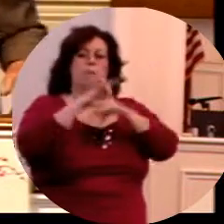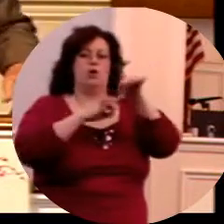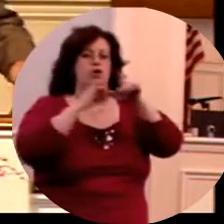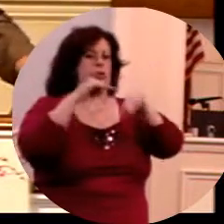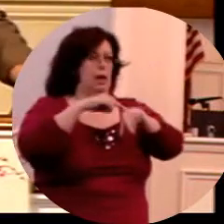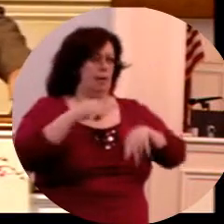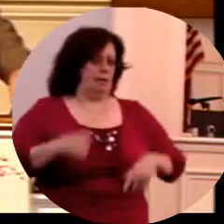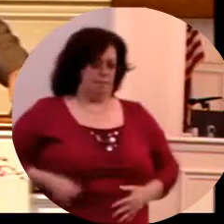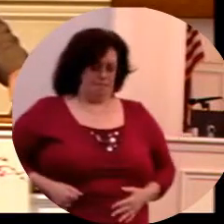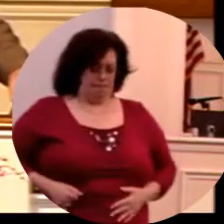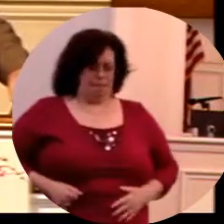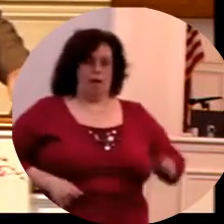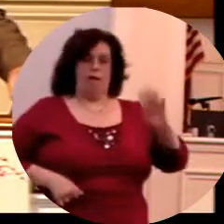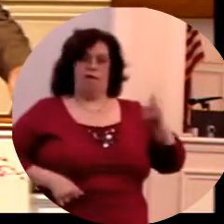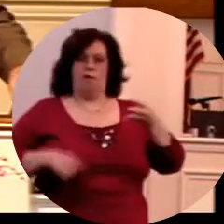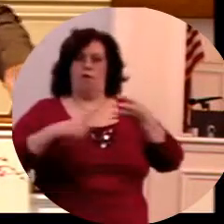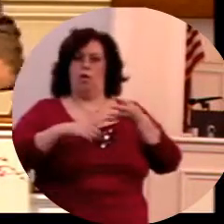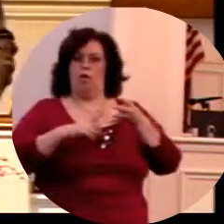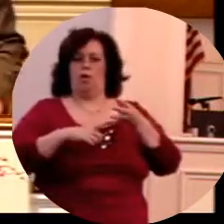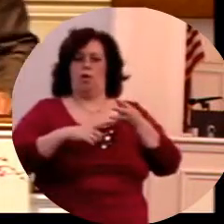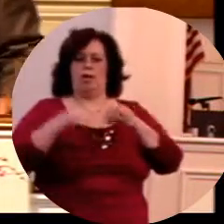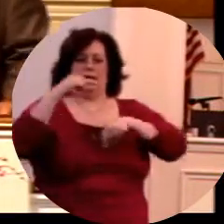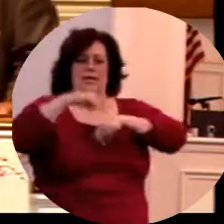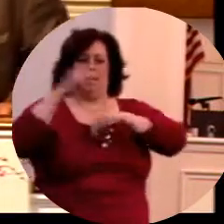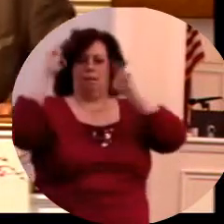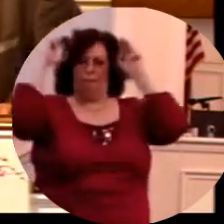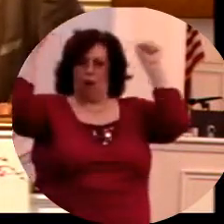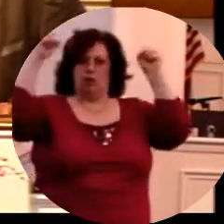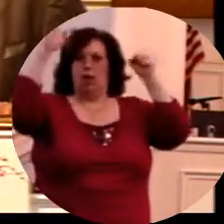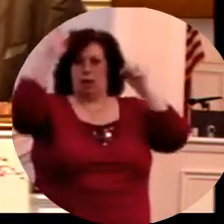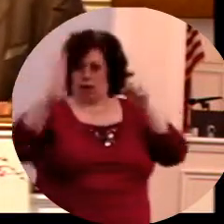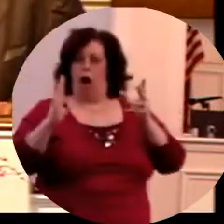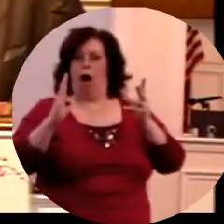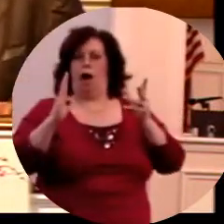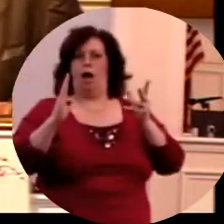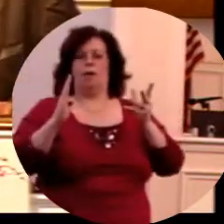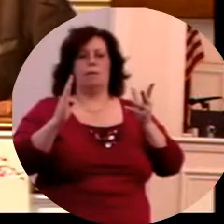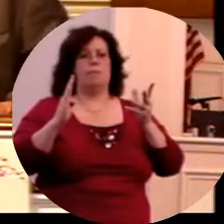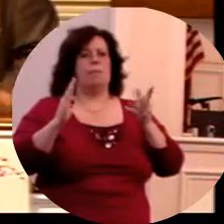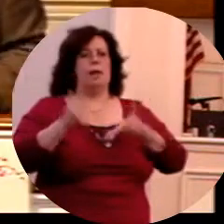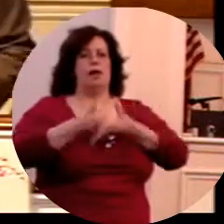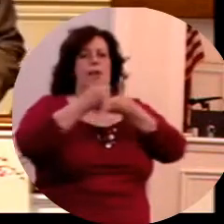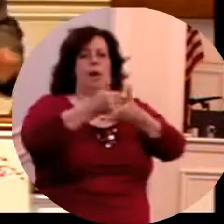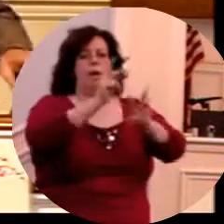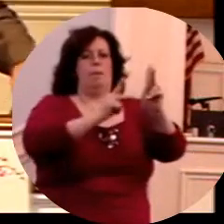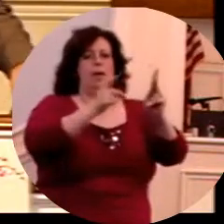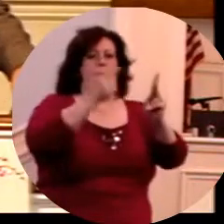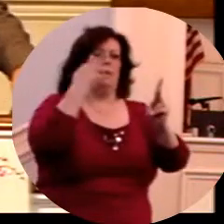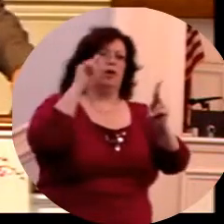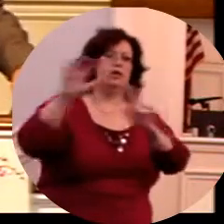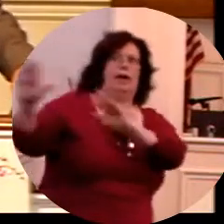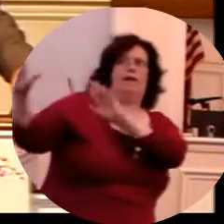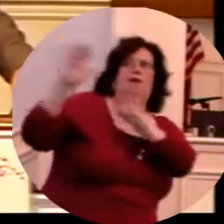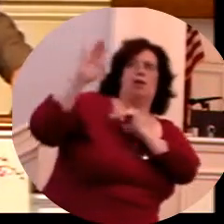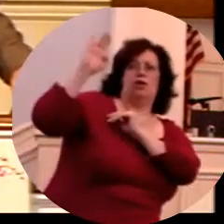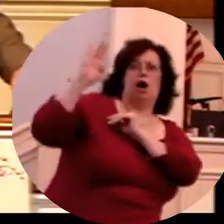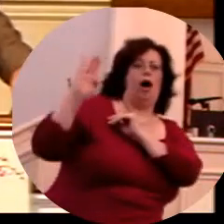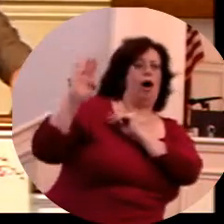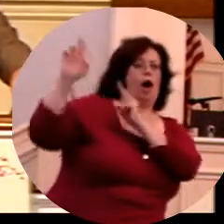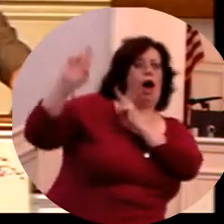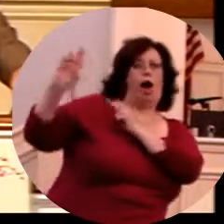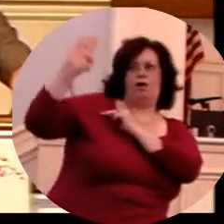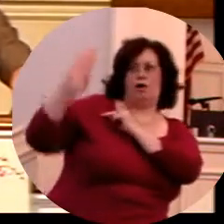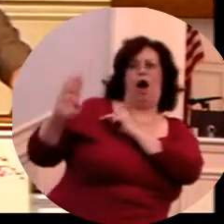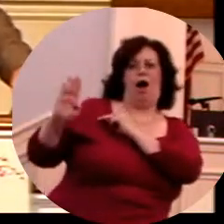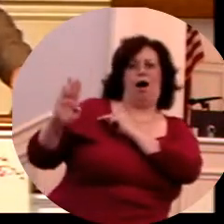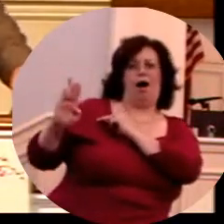precious lives were destroyed. Number four, the days of Moses were days when God promoted people who feared God more than